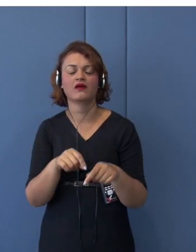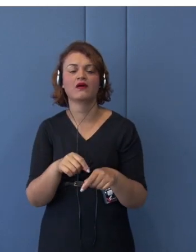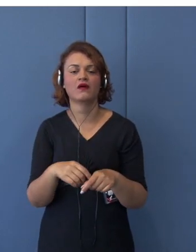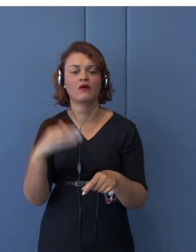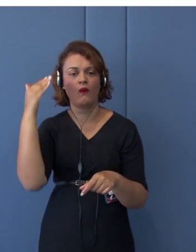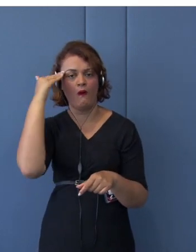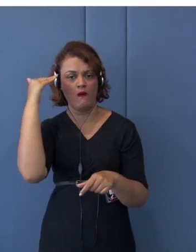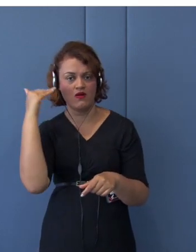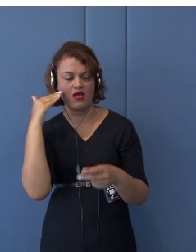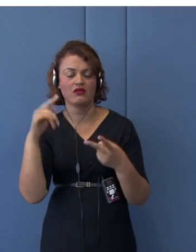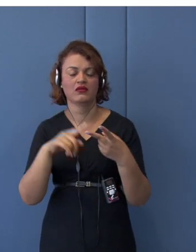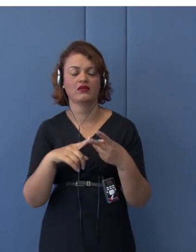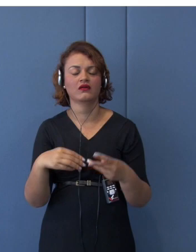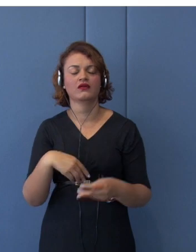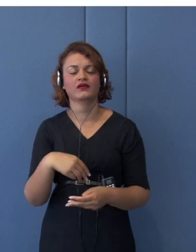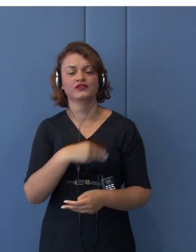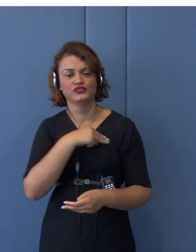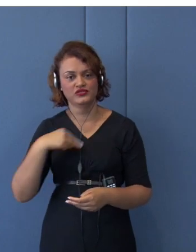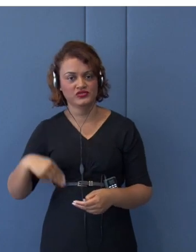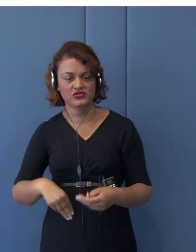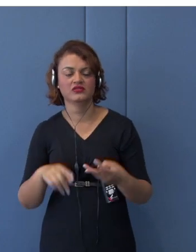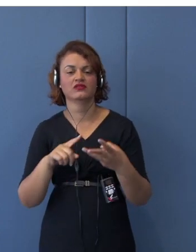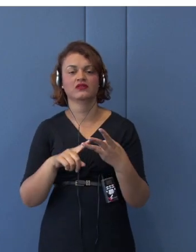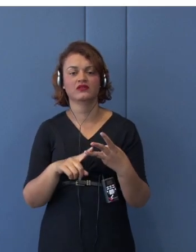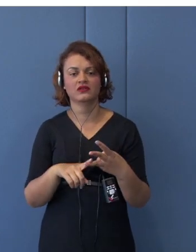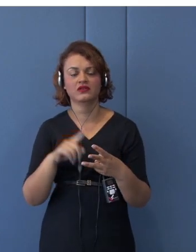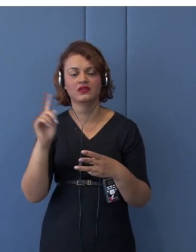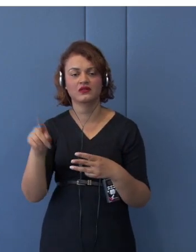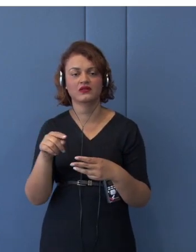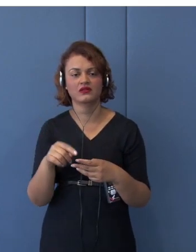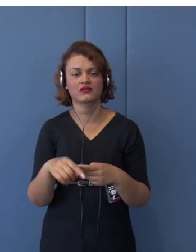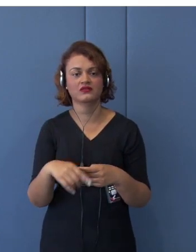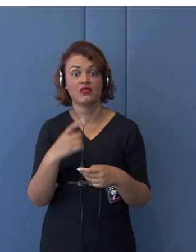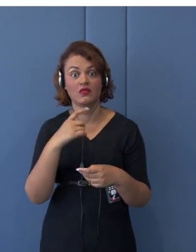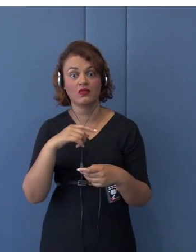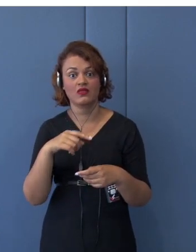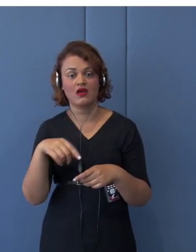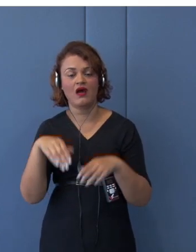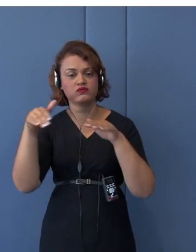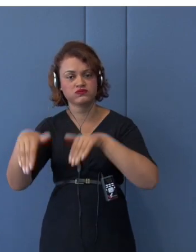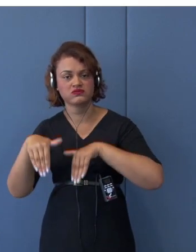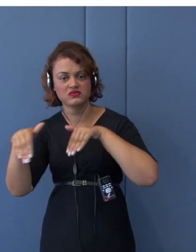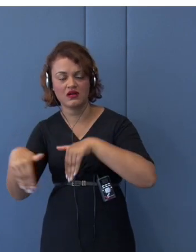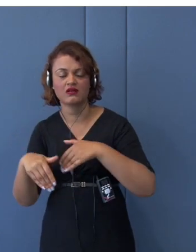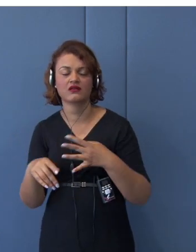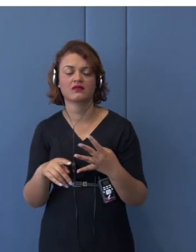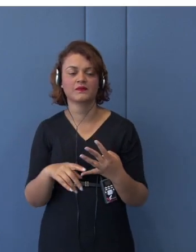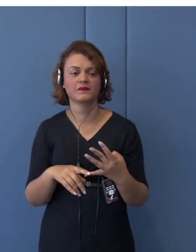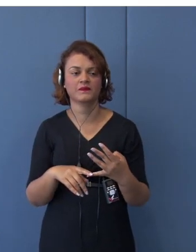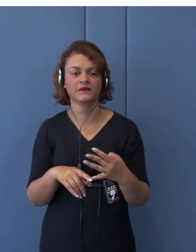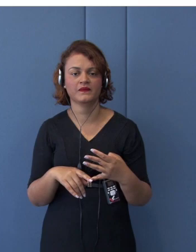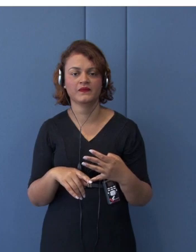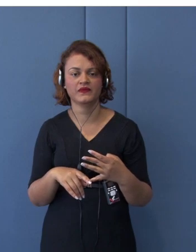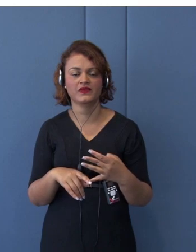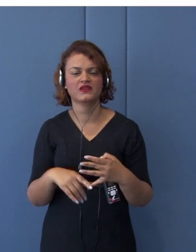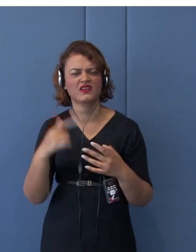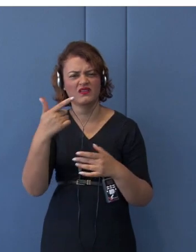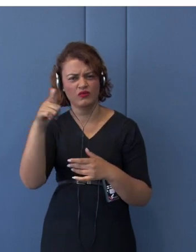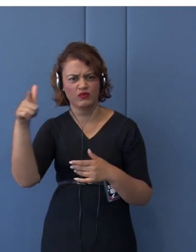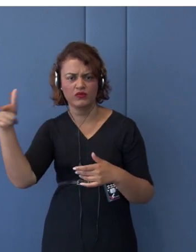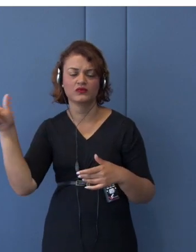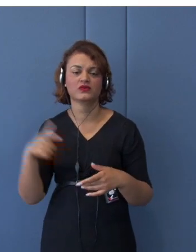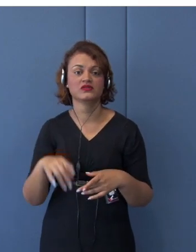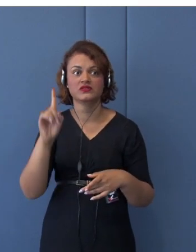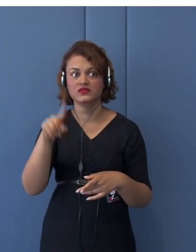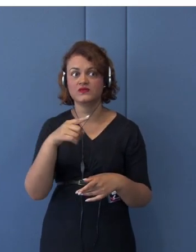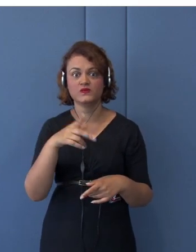16. And that is quite a huge market if it's accomplished as FTA.